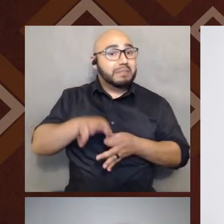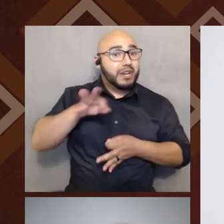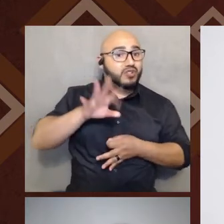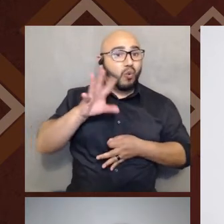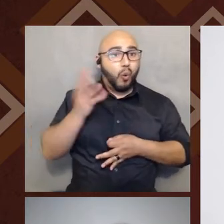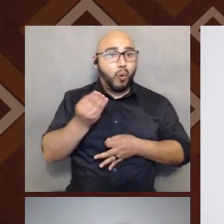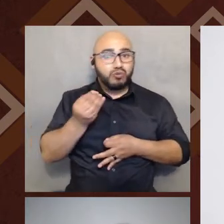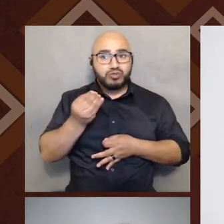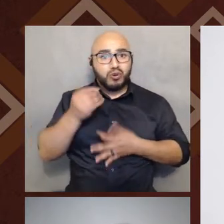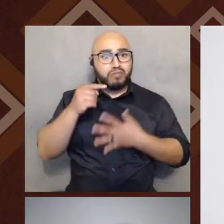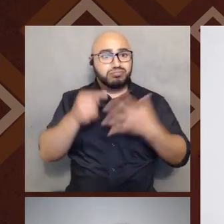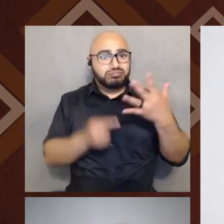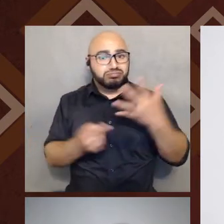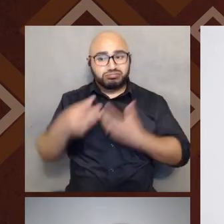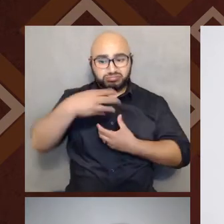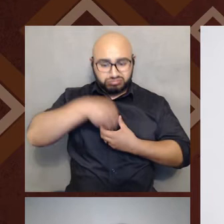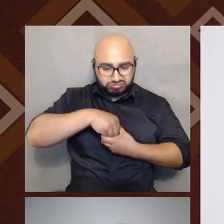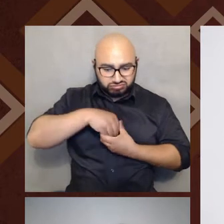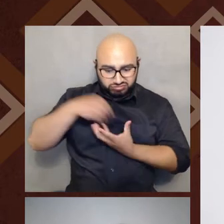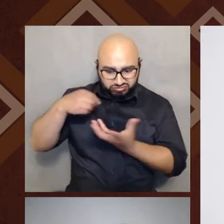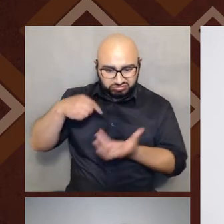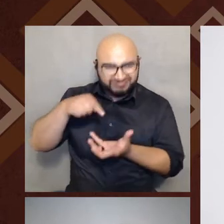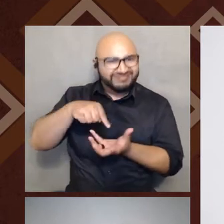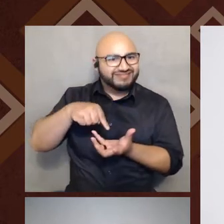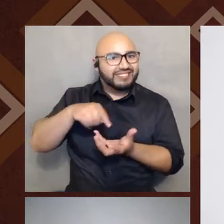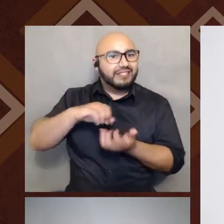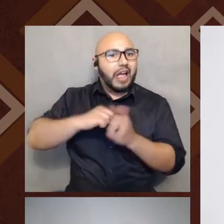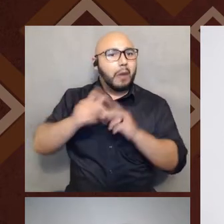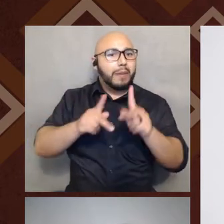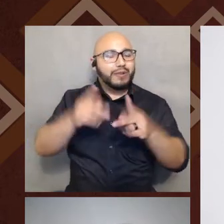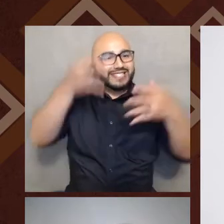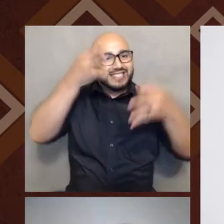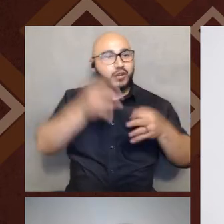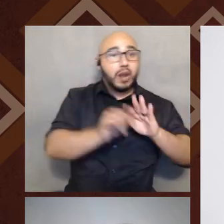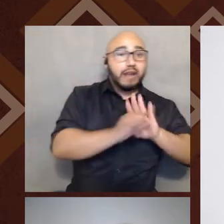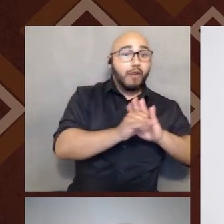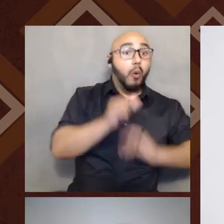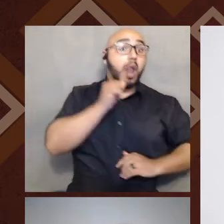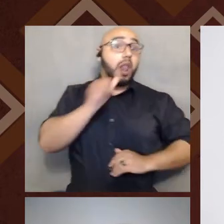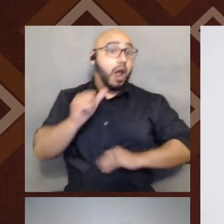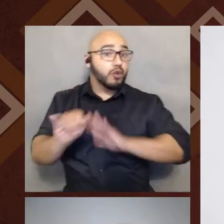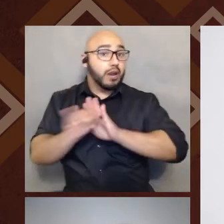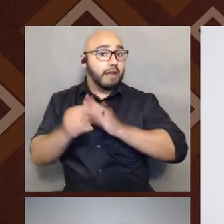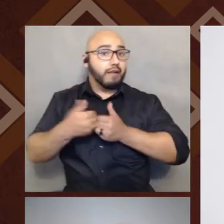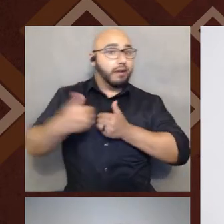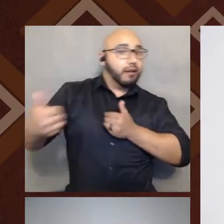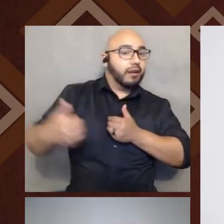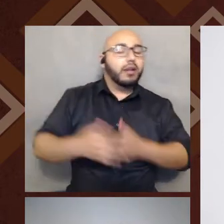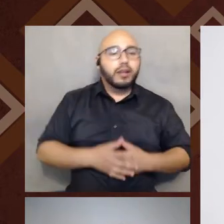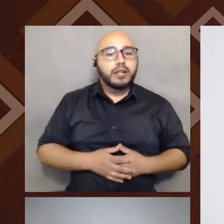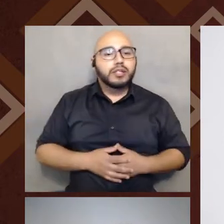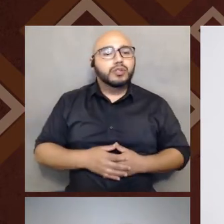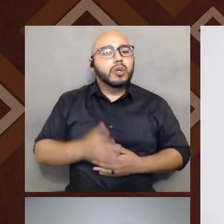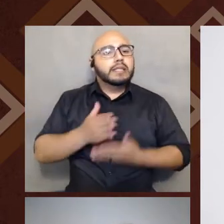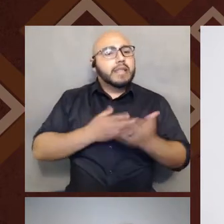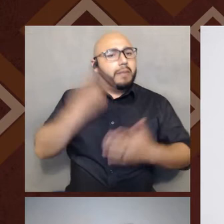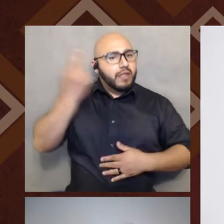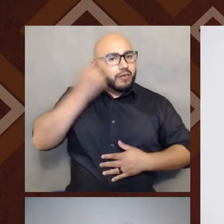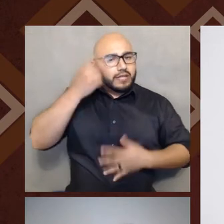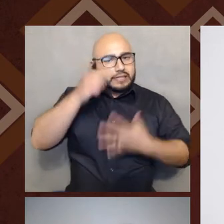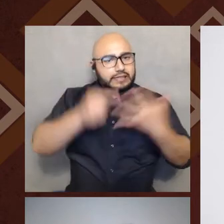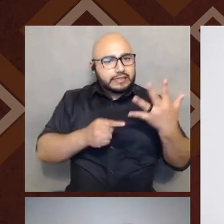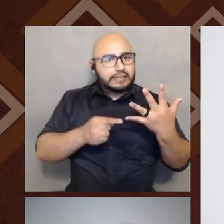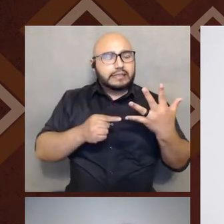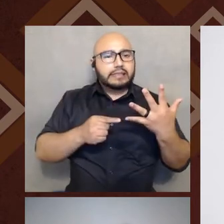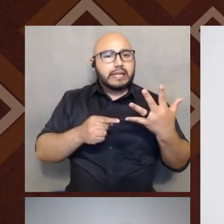choose to identify or not to identify. And so some of the factors that folks have been able to extract as patterns